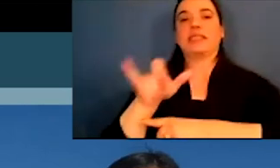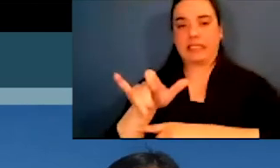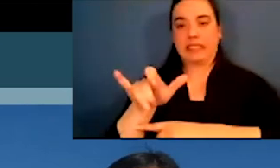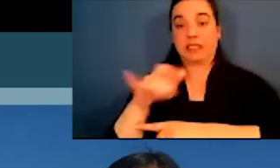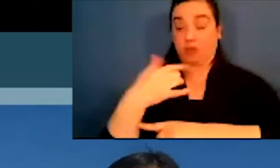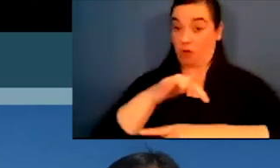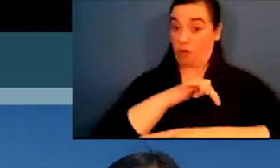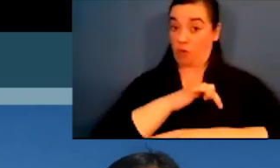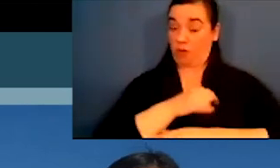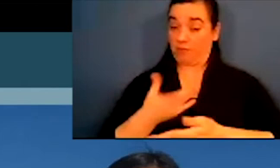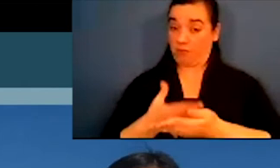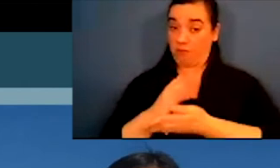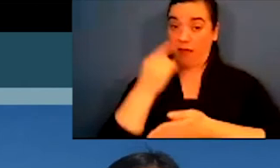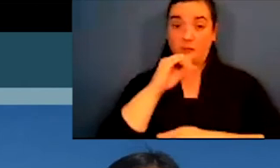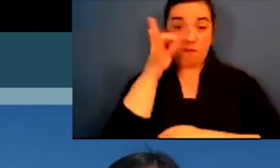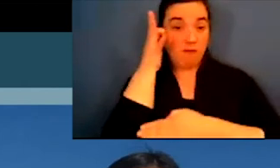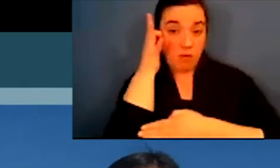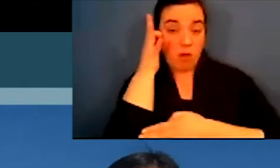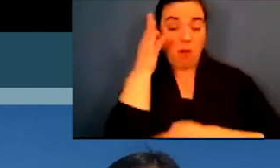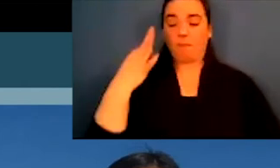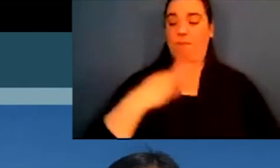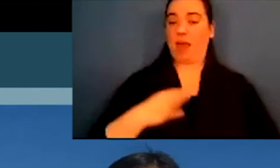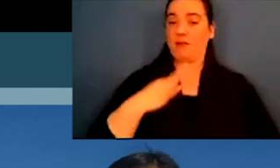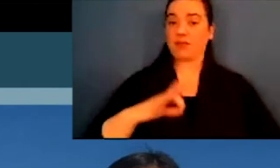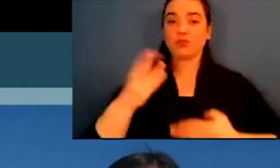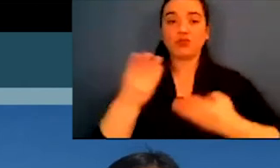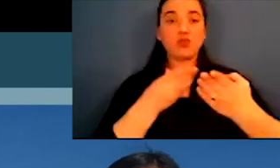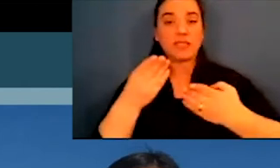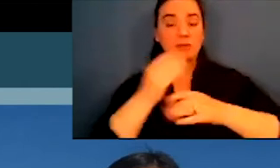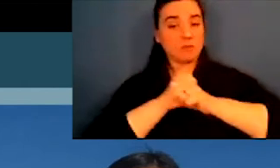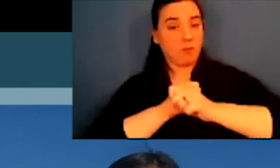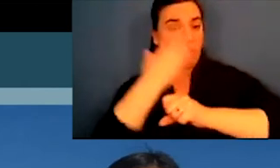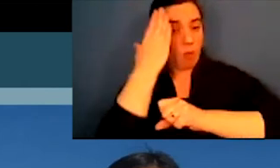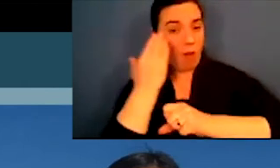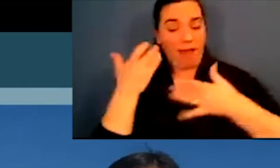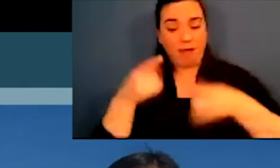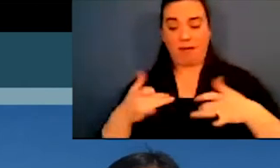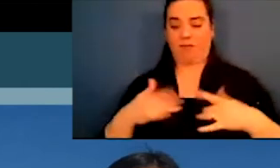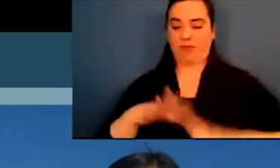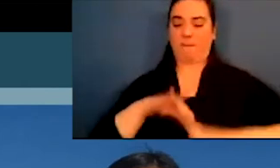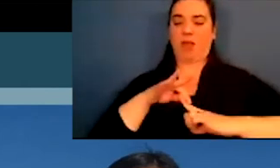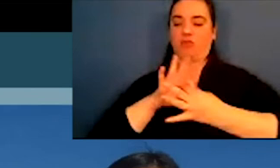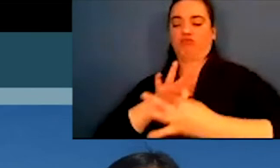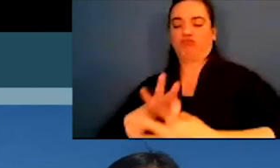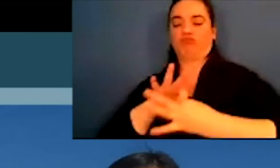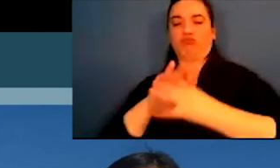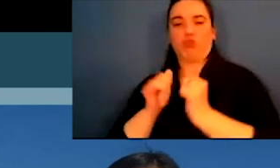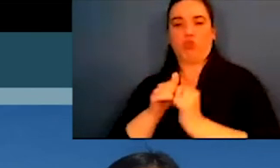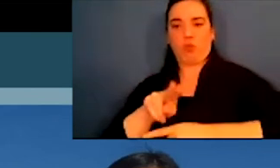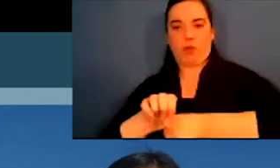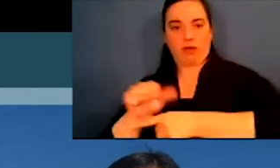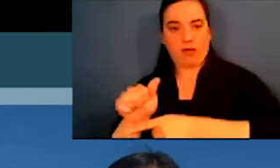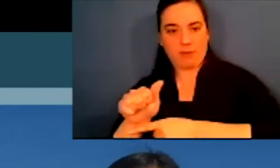as tribal sovereignty. And we are entitled to receive certain federal benefits, services and protections